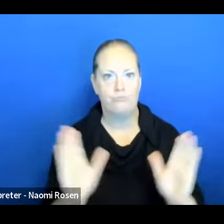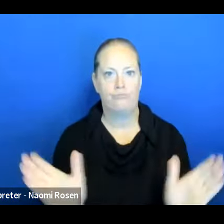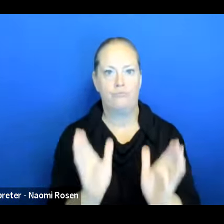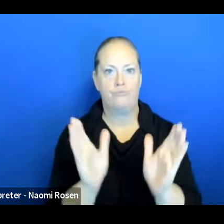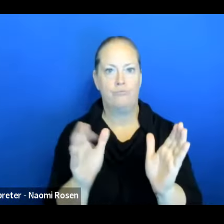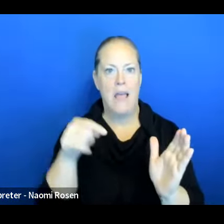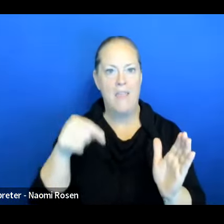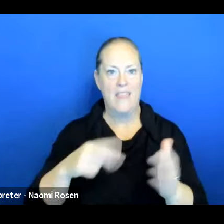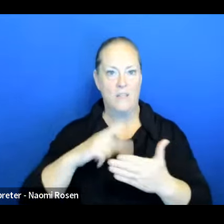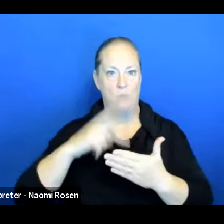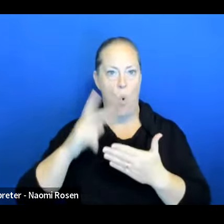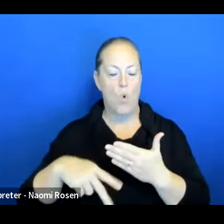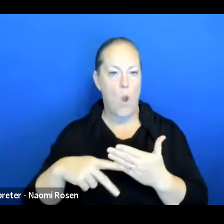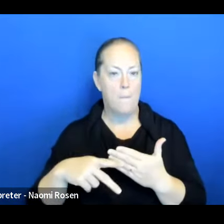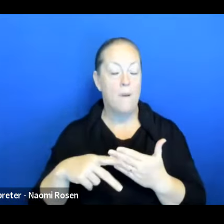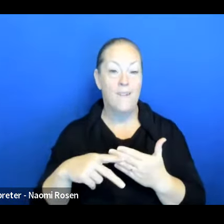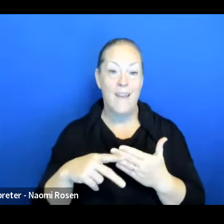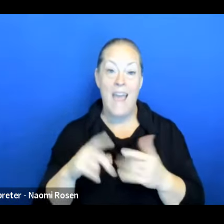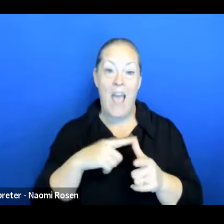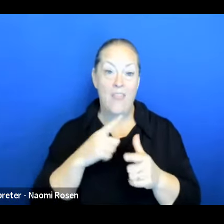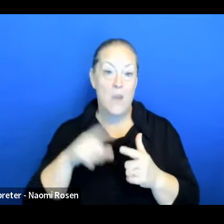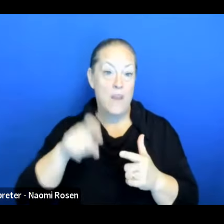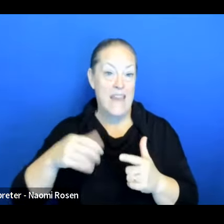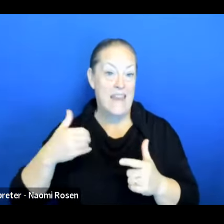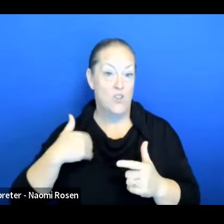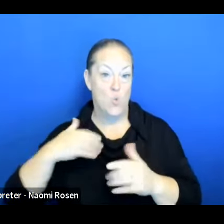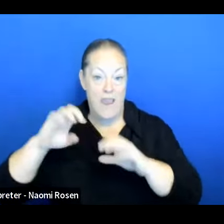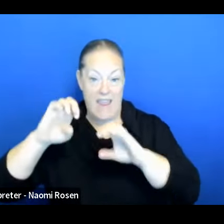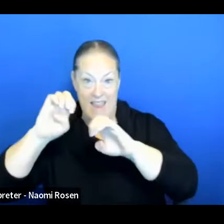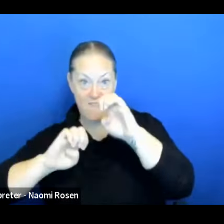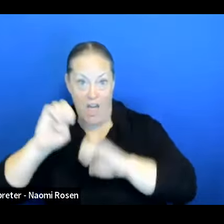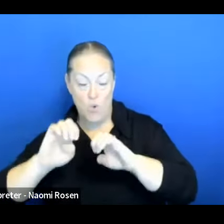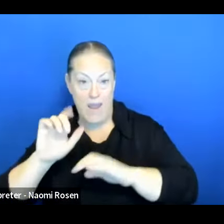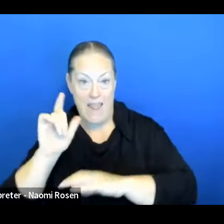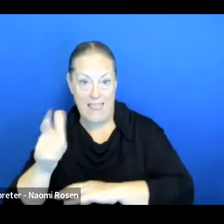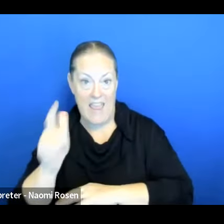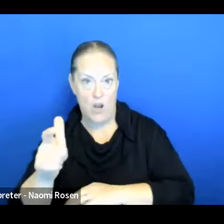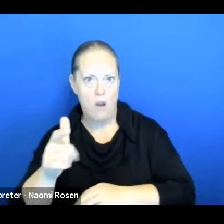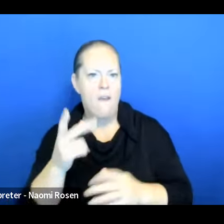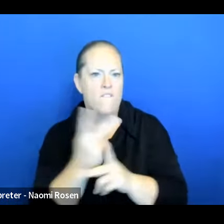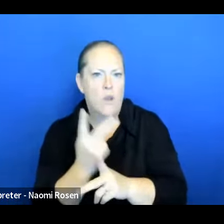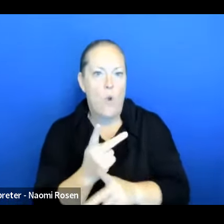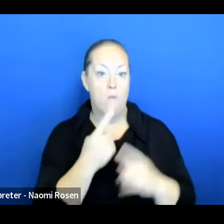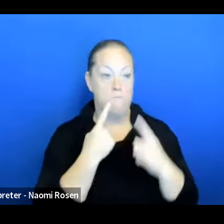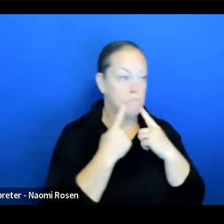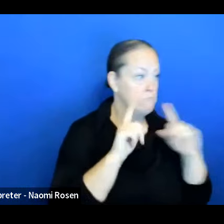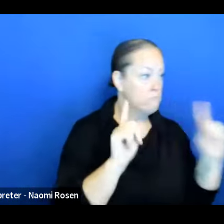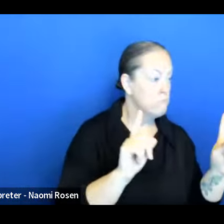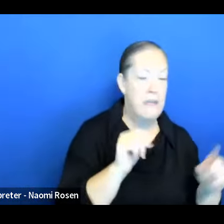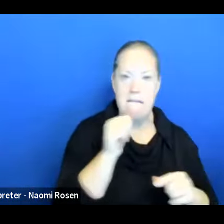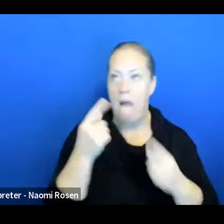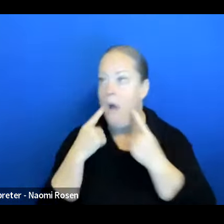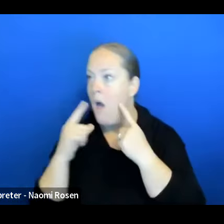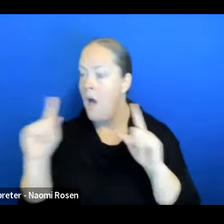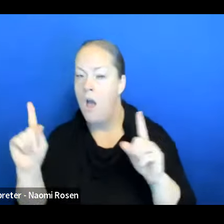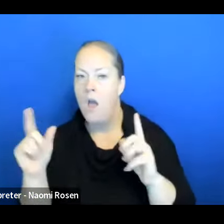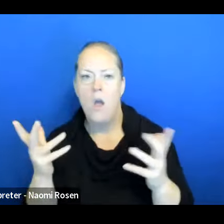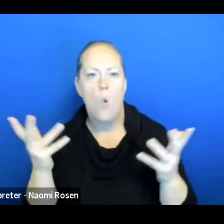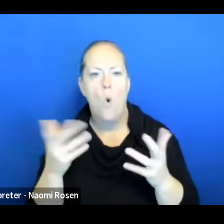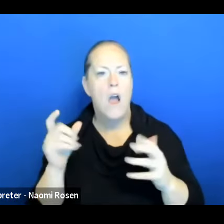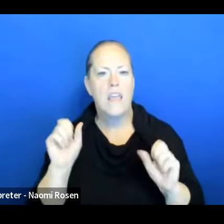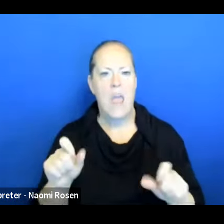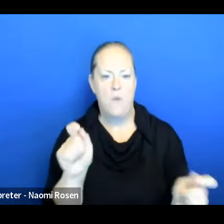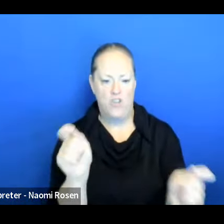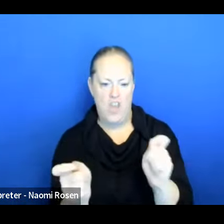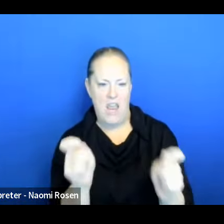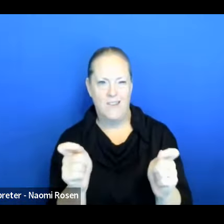we have to have the resourceful tools of evaluation. We have to know what works, what doesn't, what needs to be tweaked, because we know that we're not